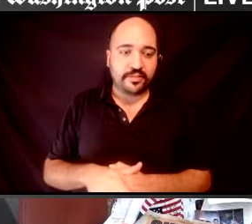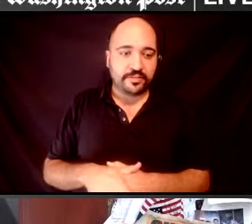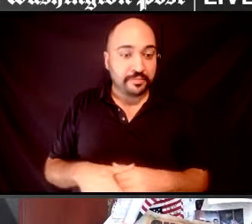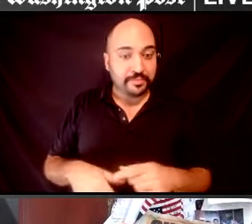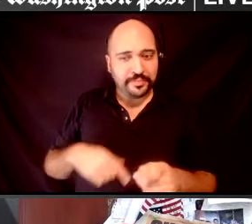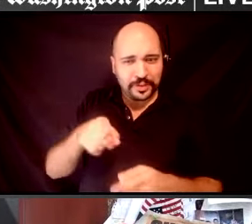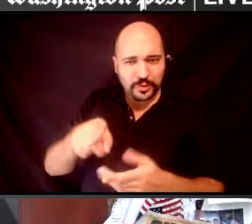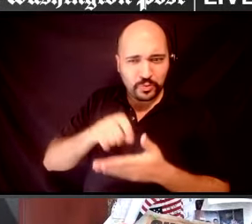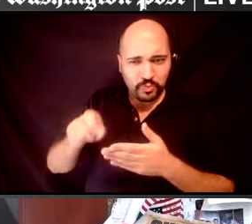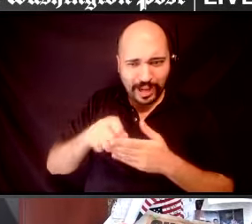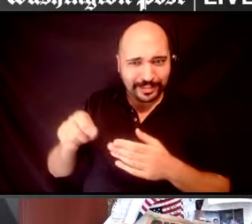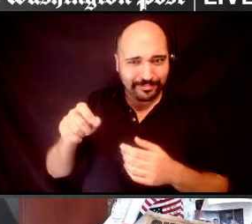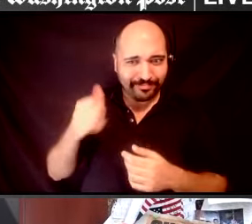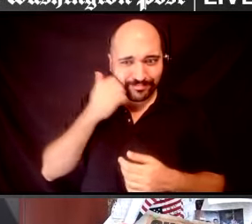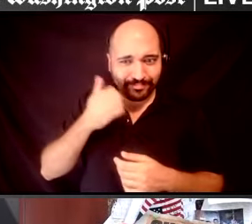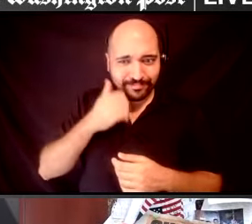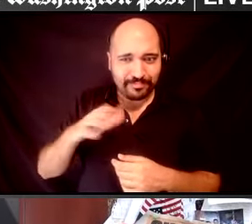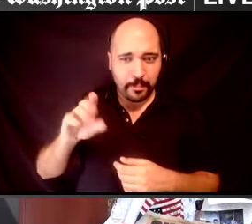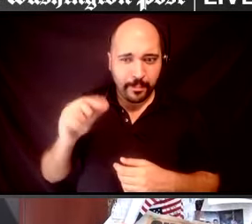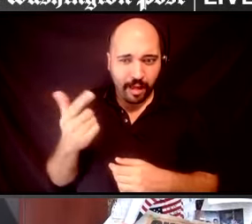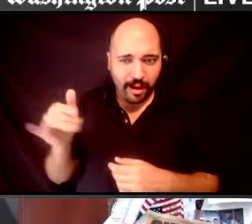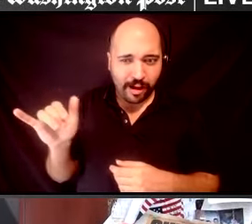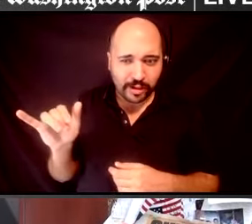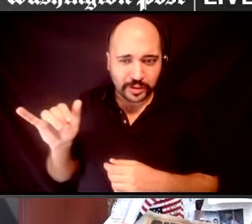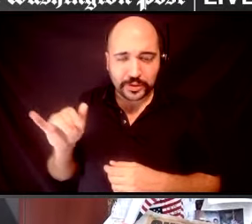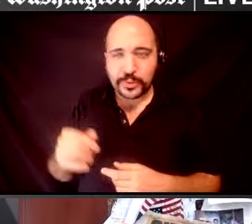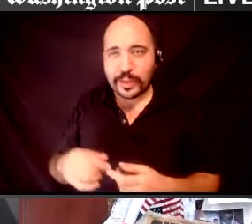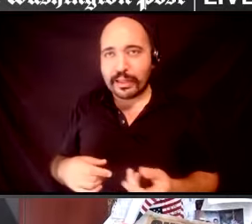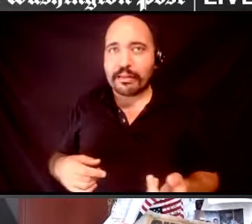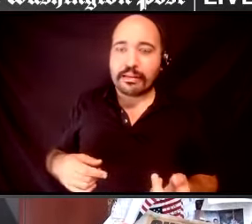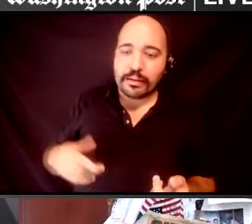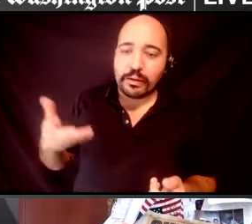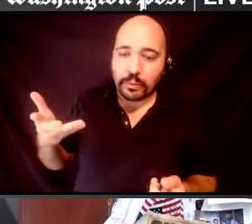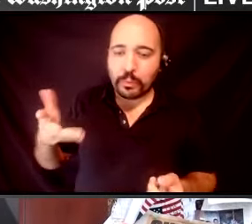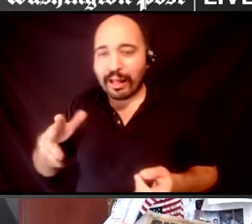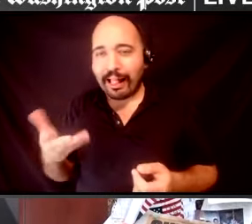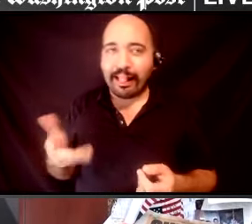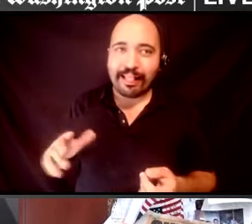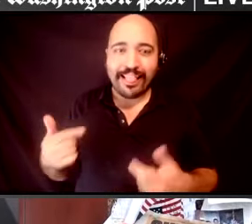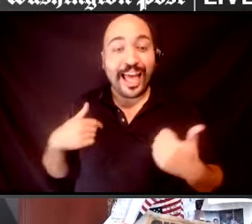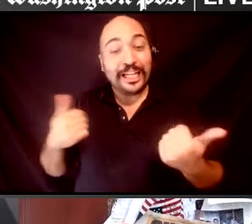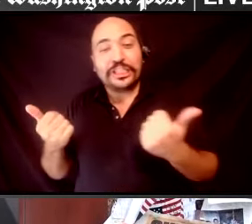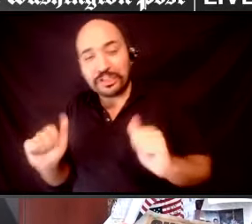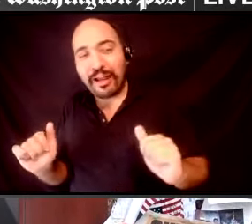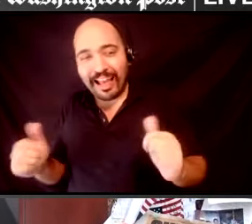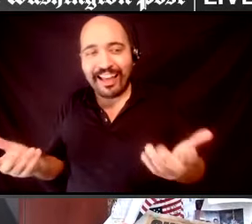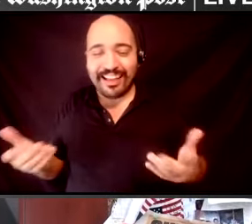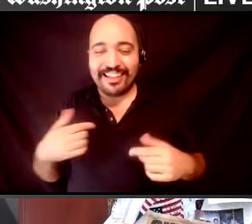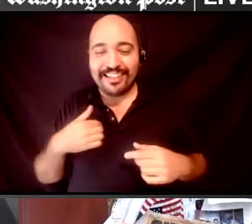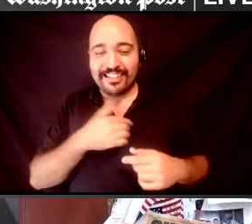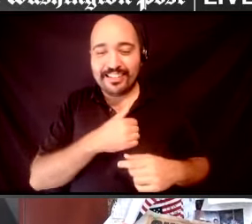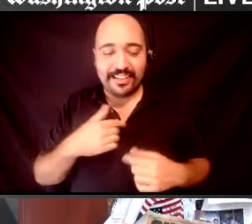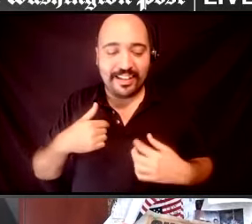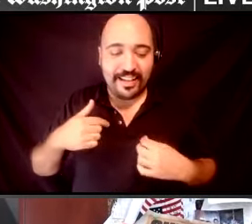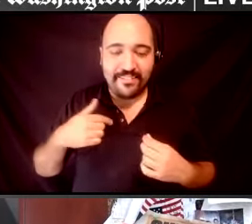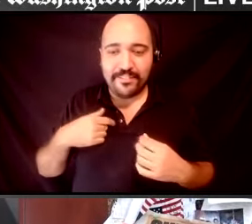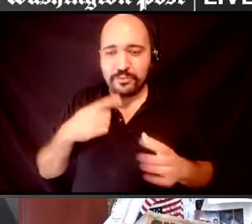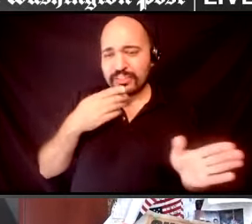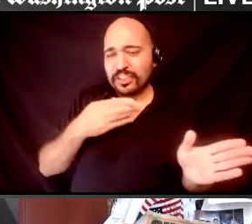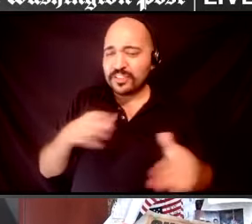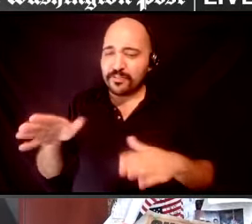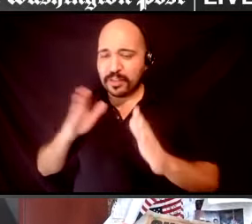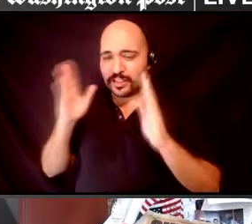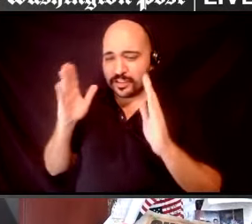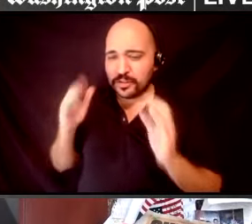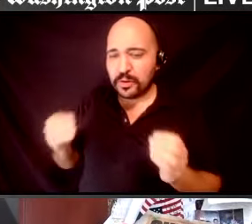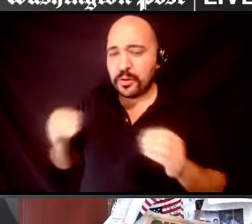blog. Well, I try to, I, I have shifted my attention some